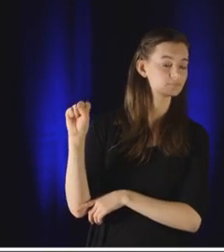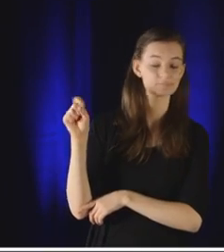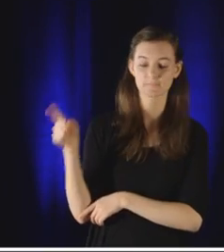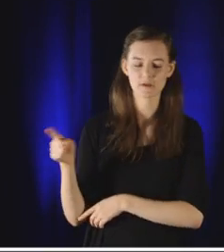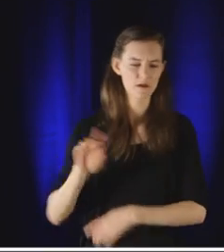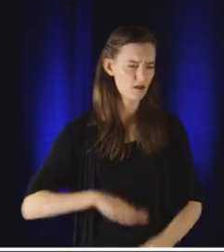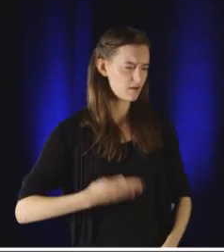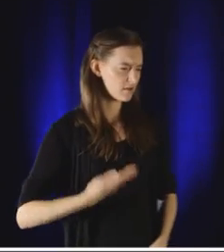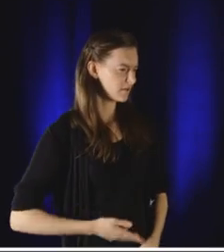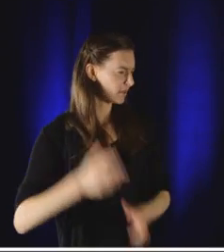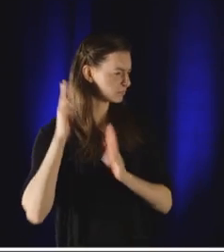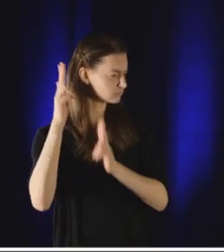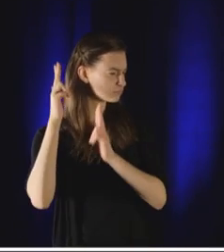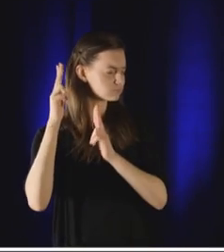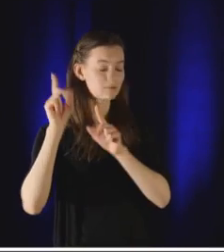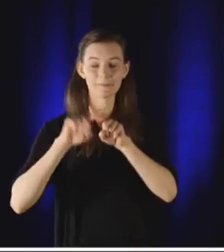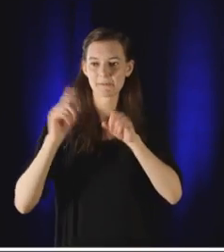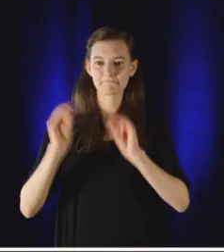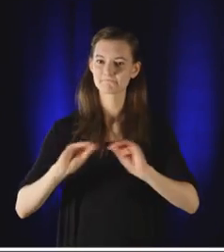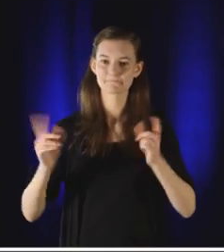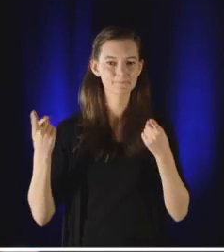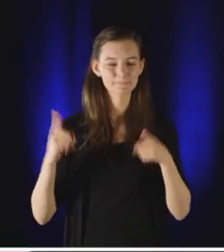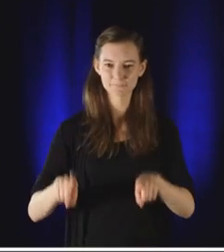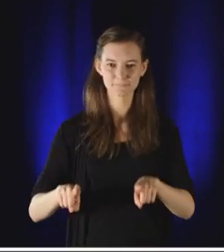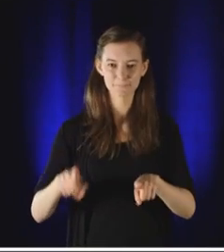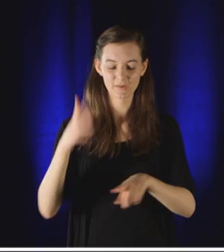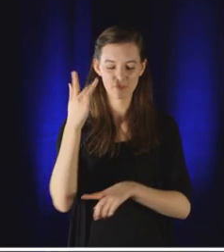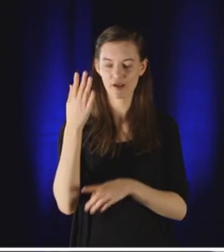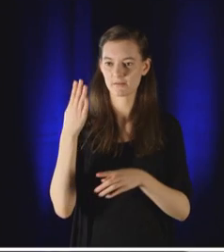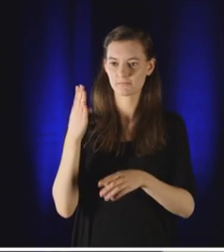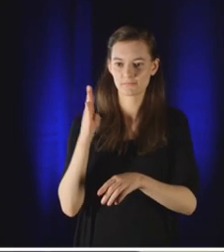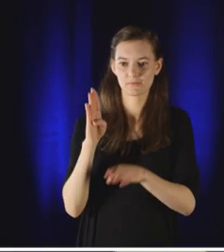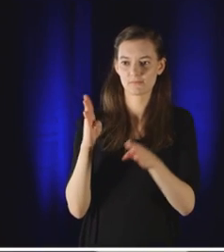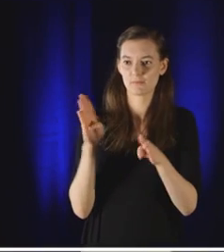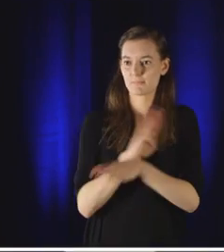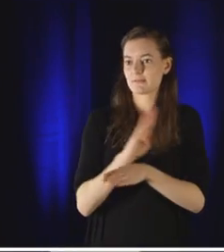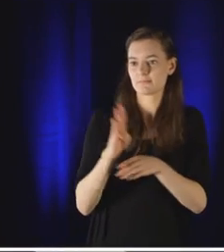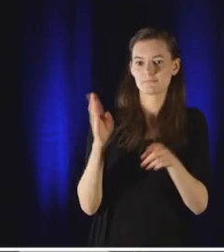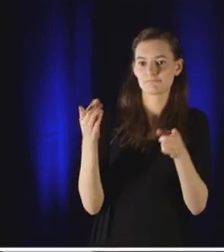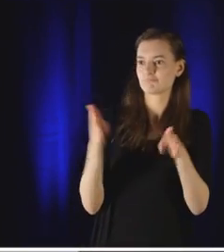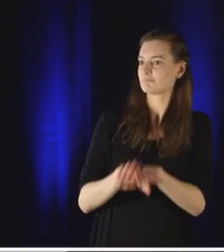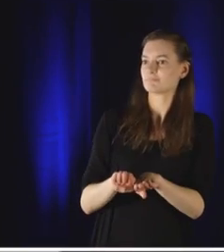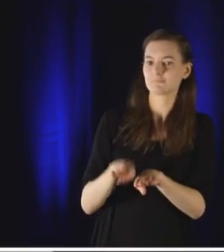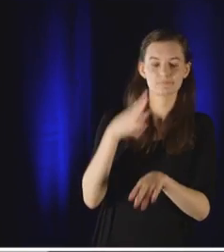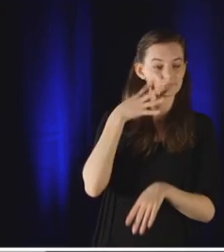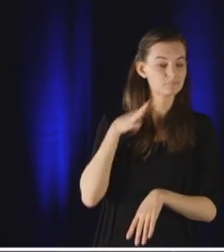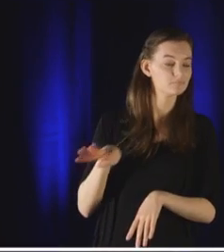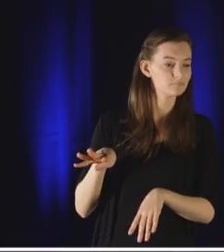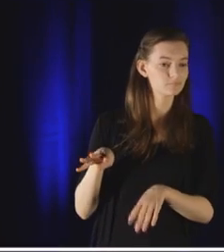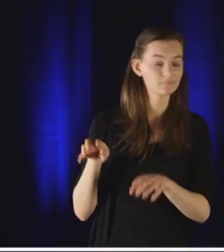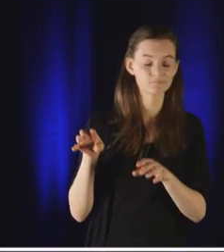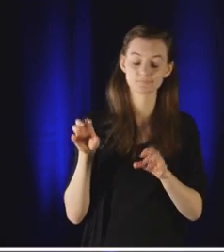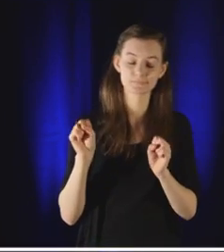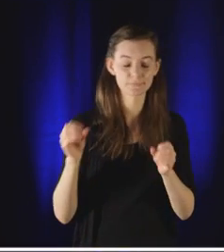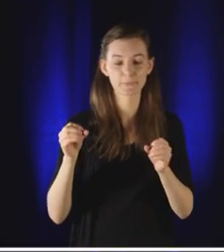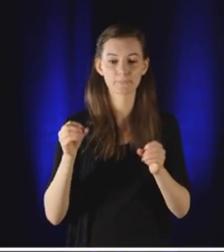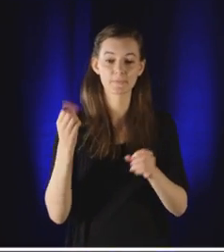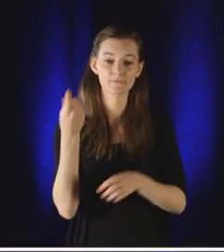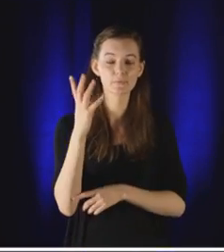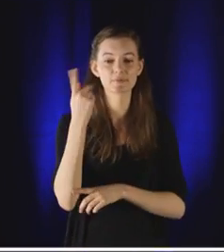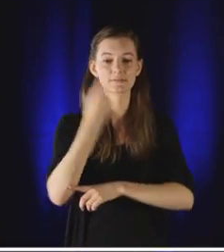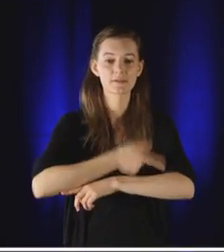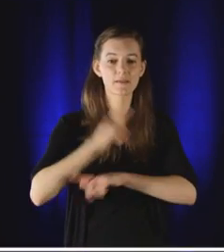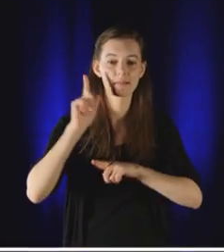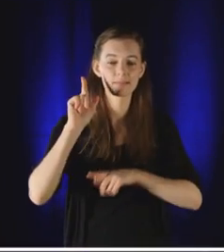ISIS fired some guns into the air, but there wasn't much they could do because every single business was closed. And within a few days, electricity was